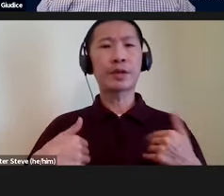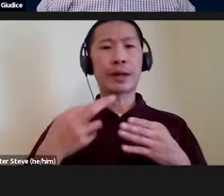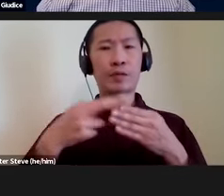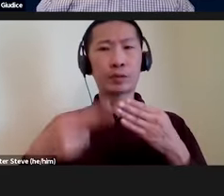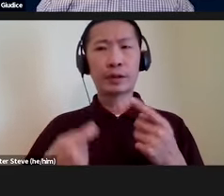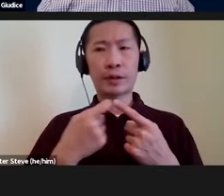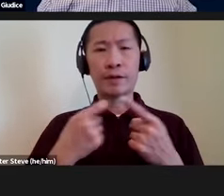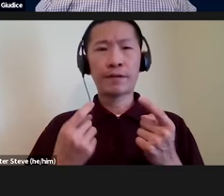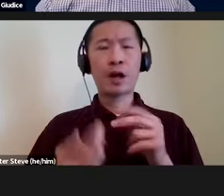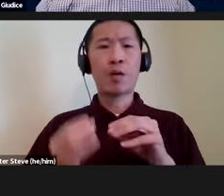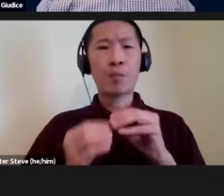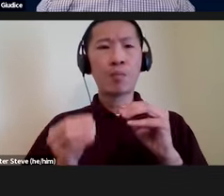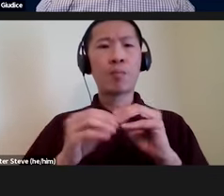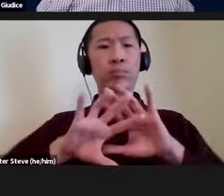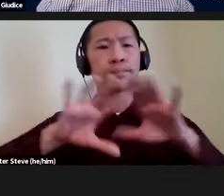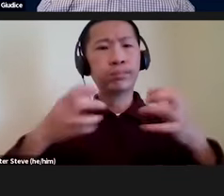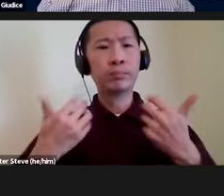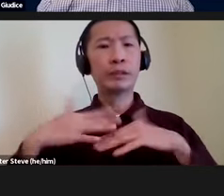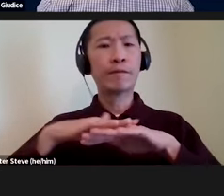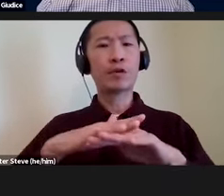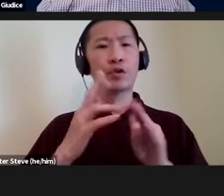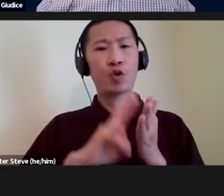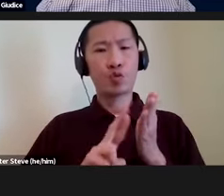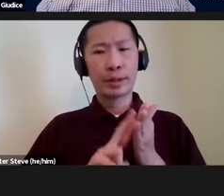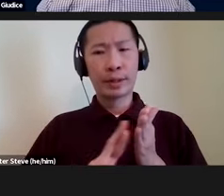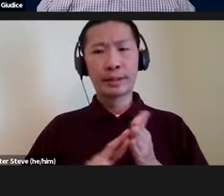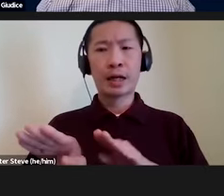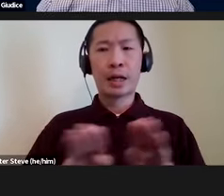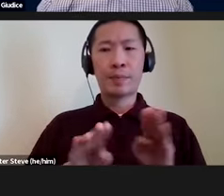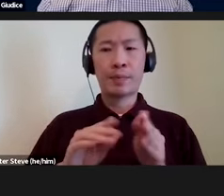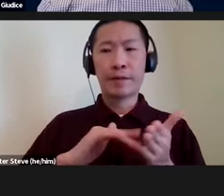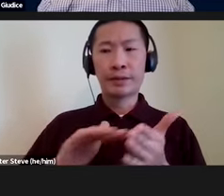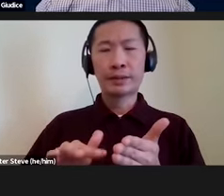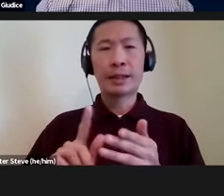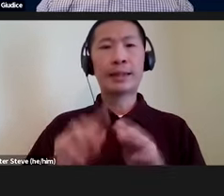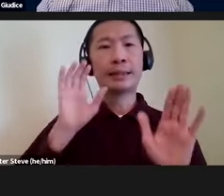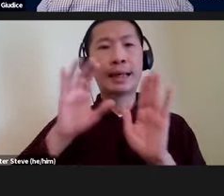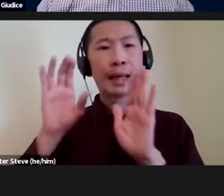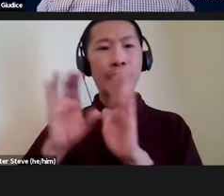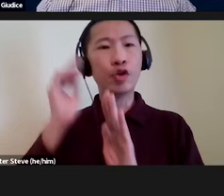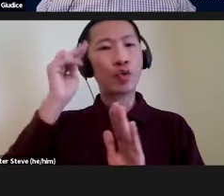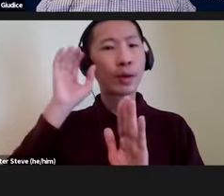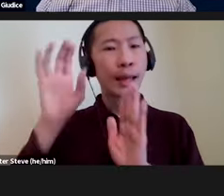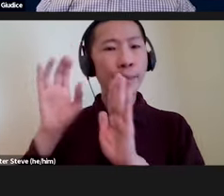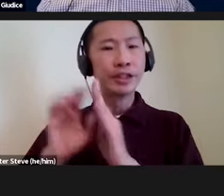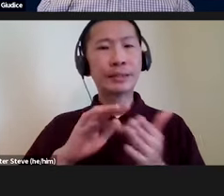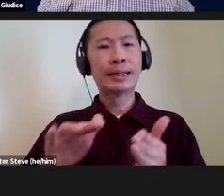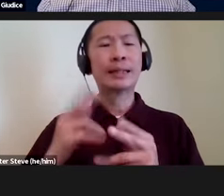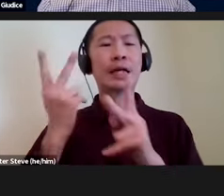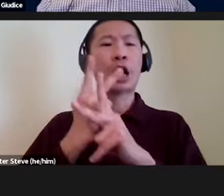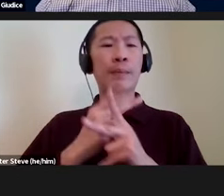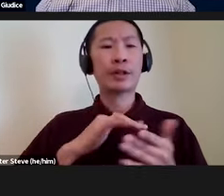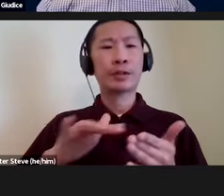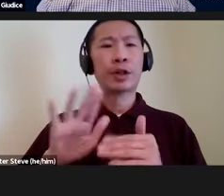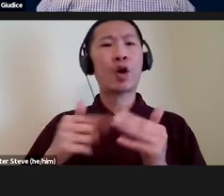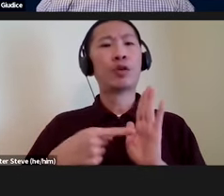from a growing body of converging research, behavioral studies, neuroimaging studies, computational studies, and they're all demonstrating